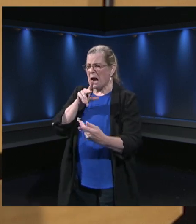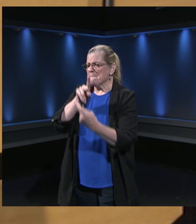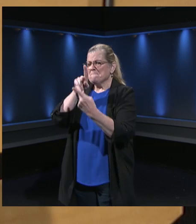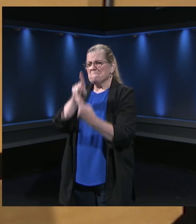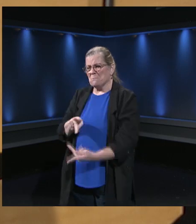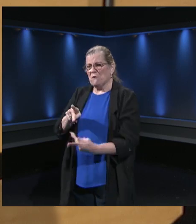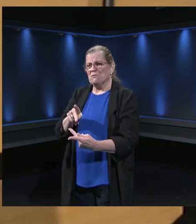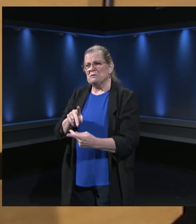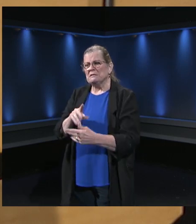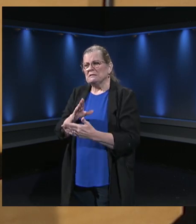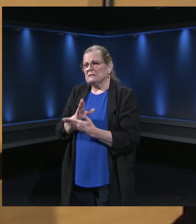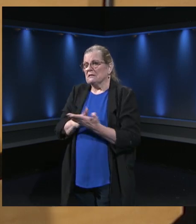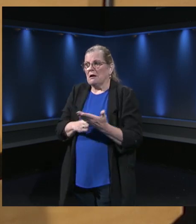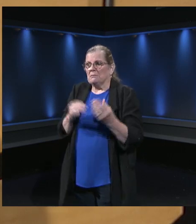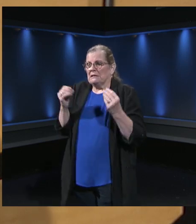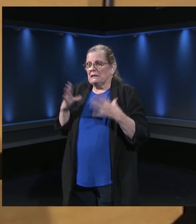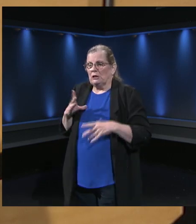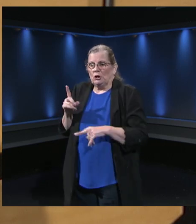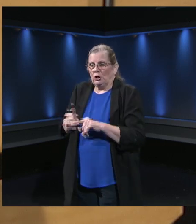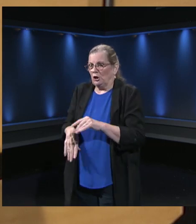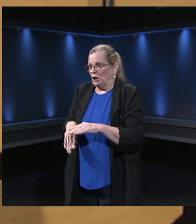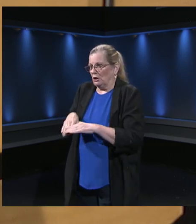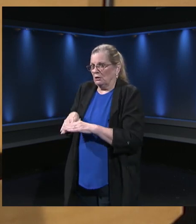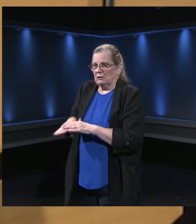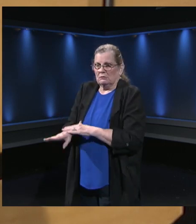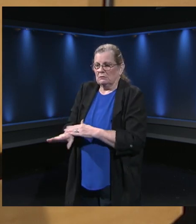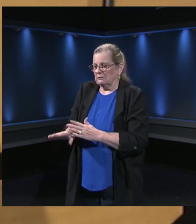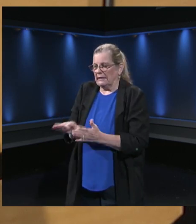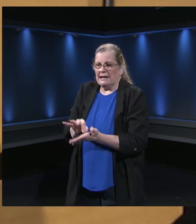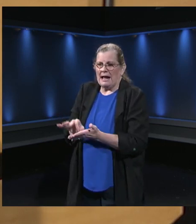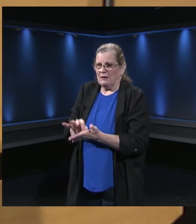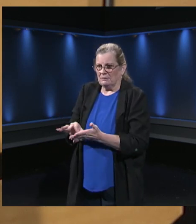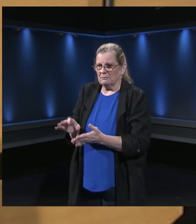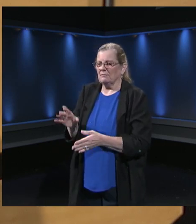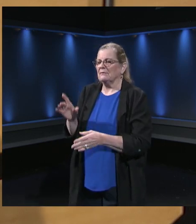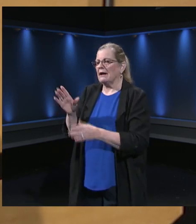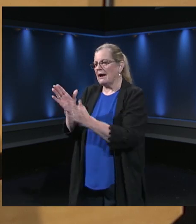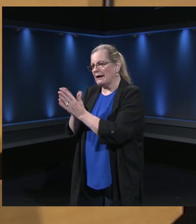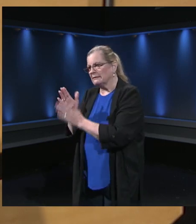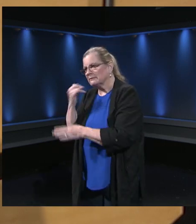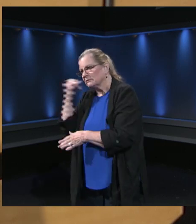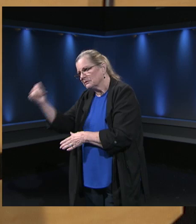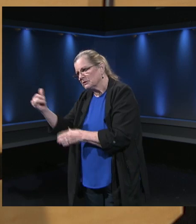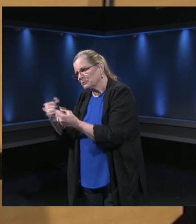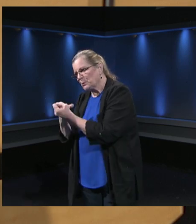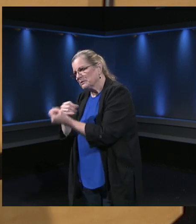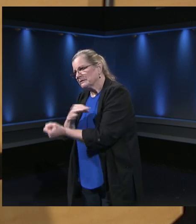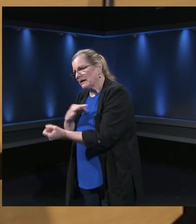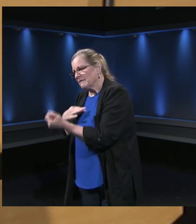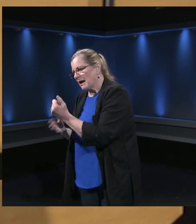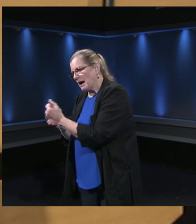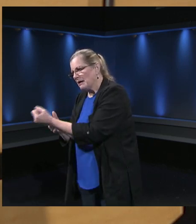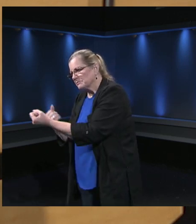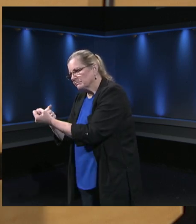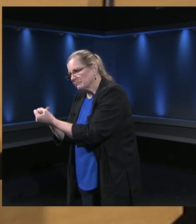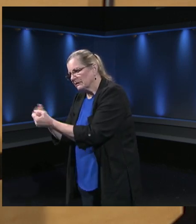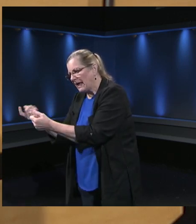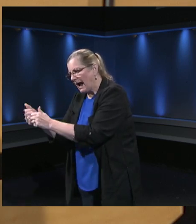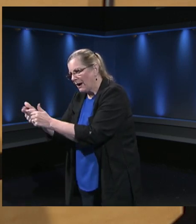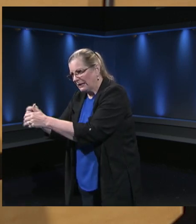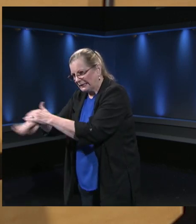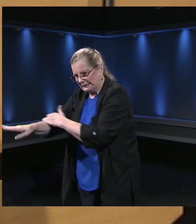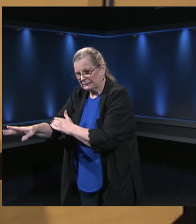their Blackboard Collaborate Ultra accounts. I was able to support some staff in doing that. All of the students did receive their invites for it.